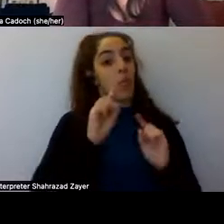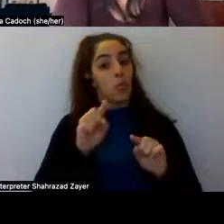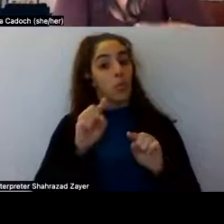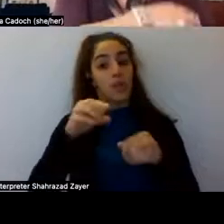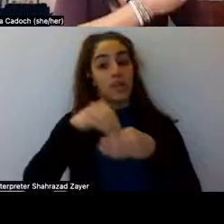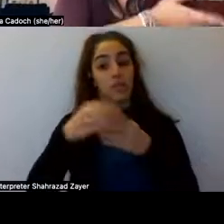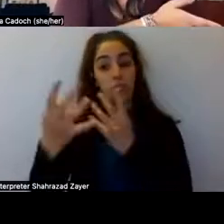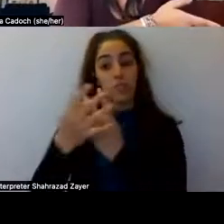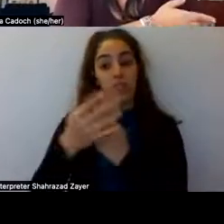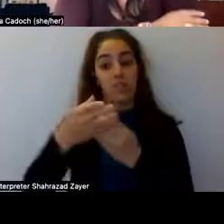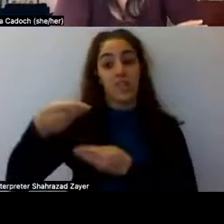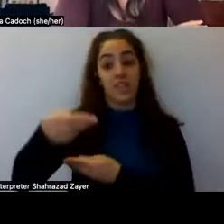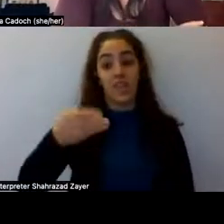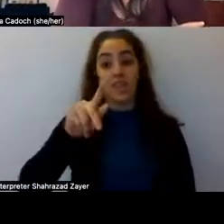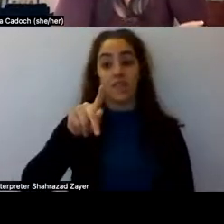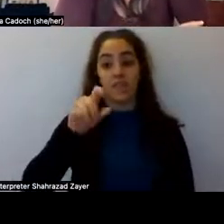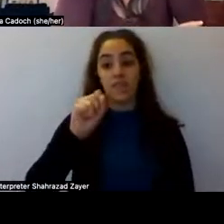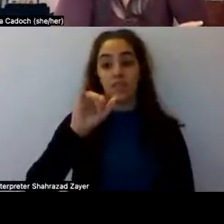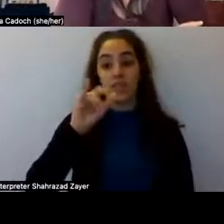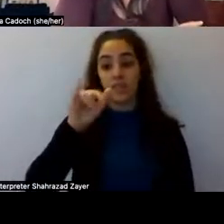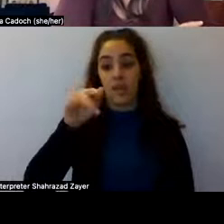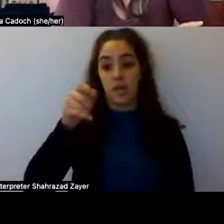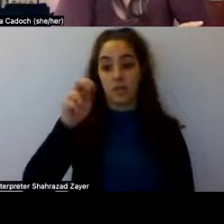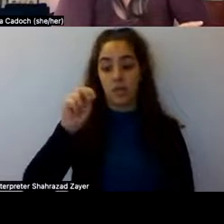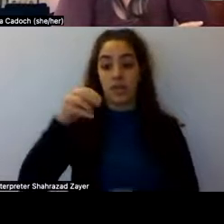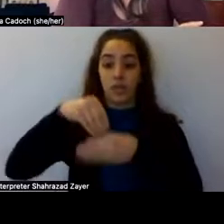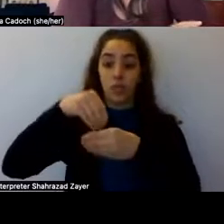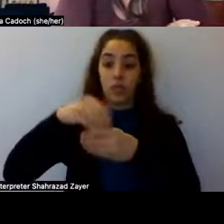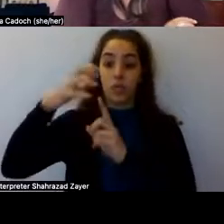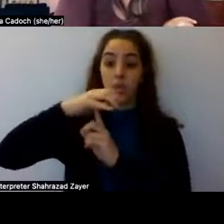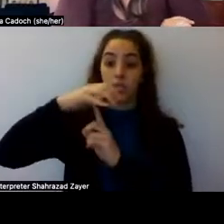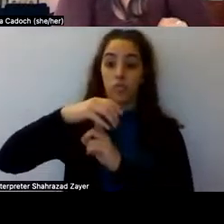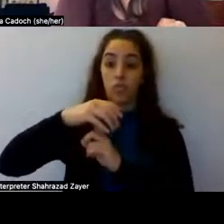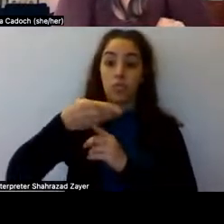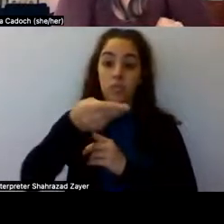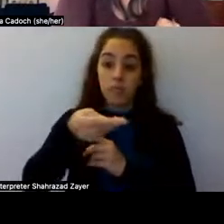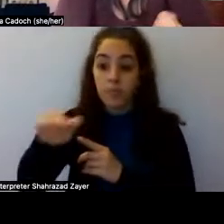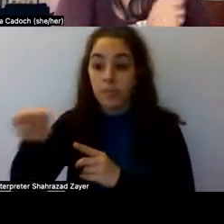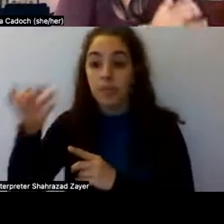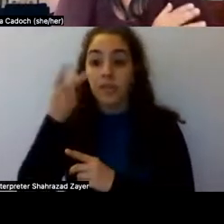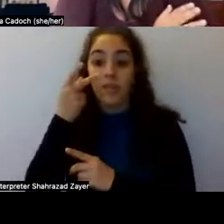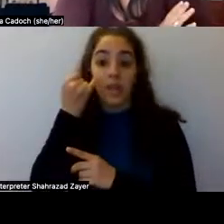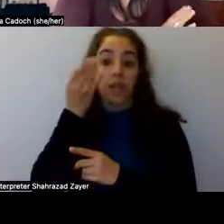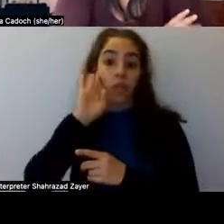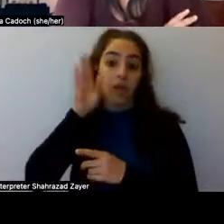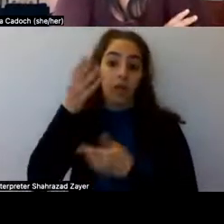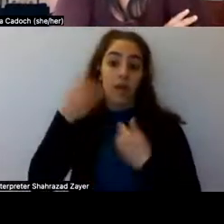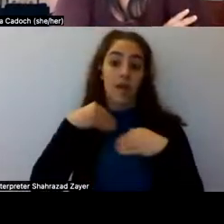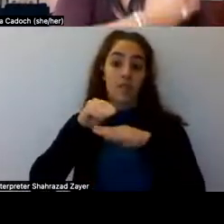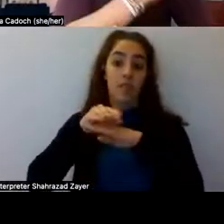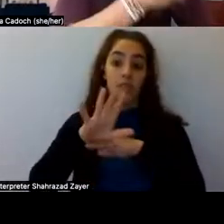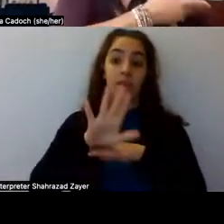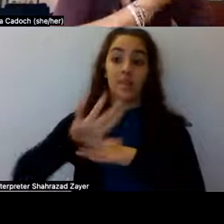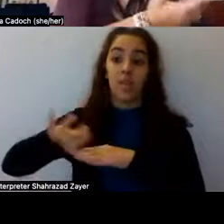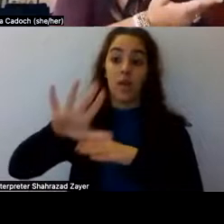psilocybin containing mushrooms to see if there would be an effect on their ability to reintegrate into society